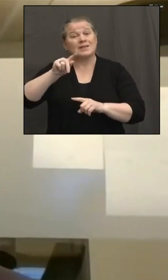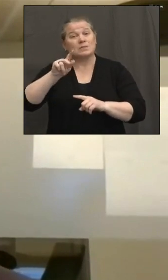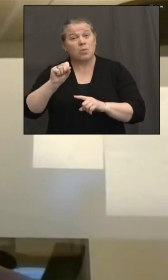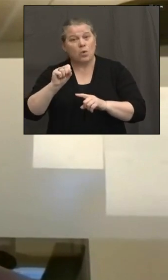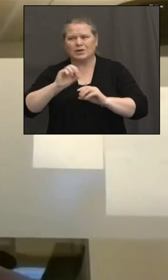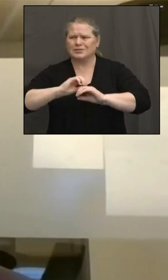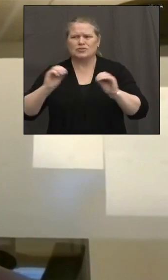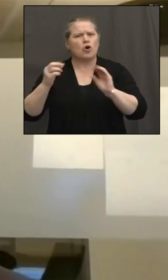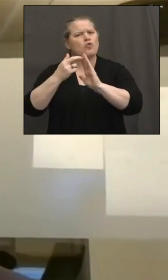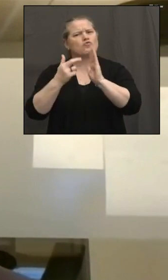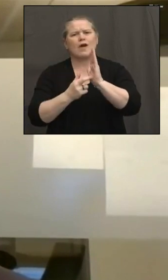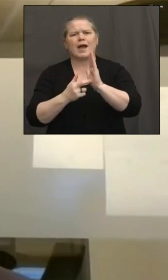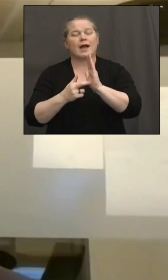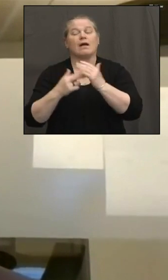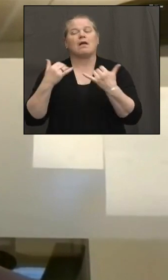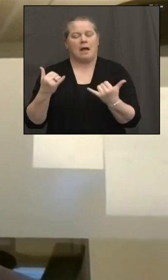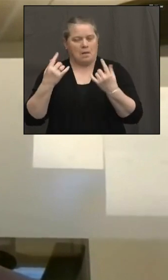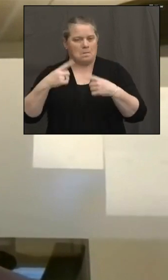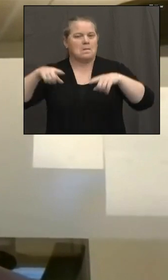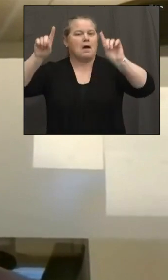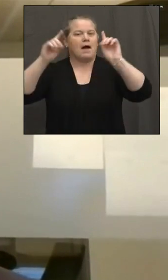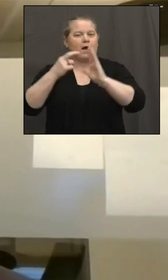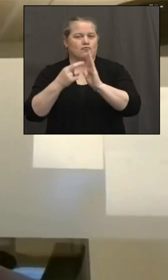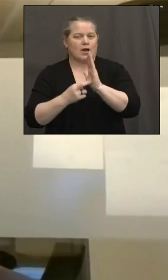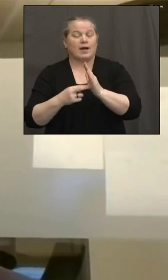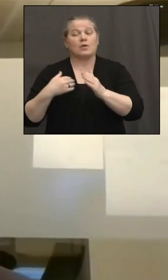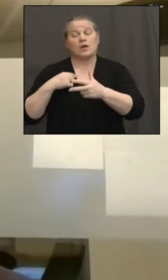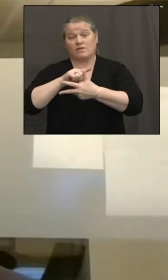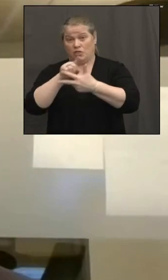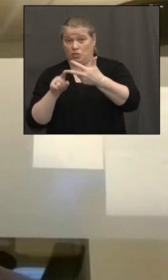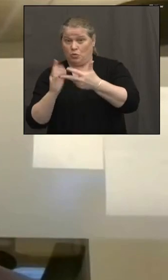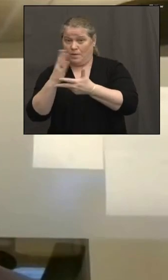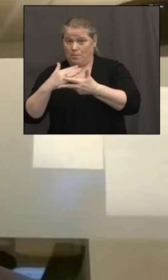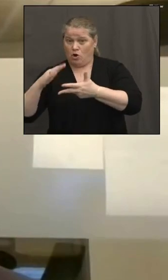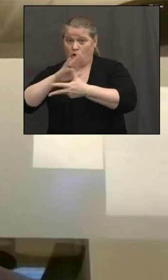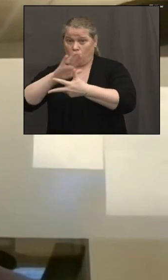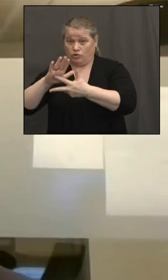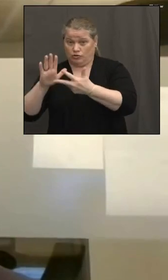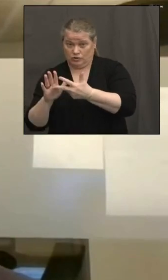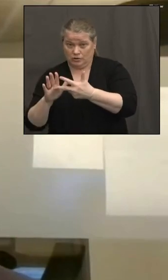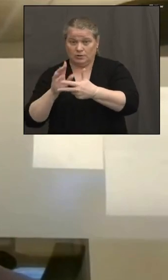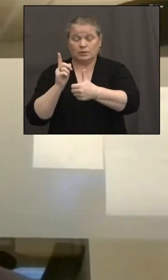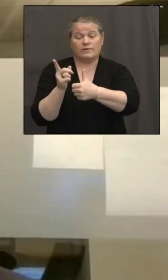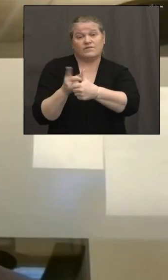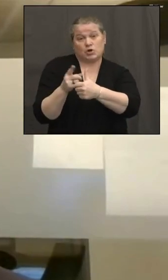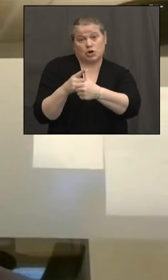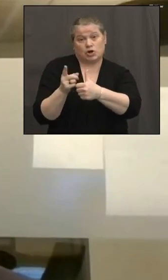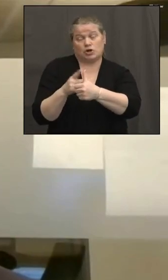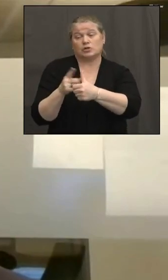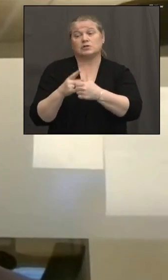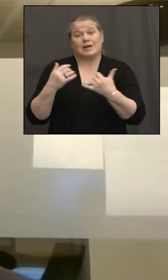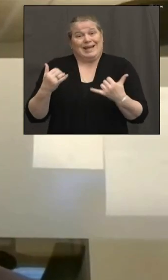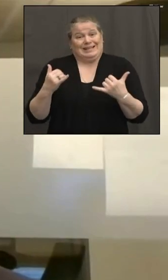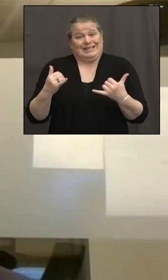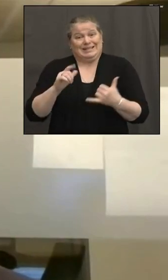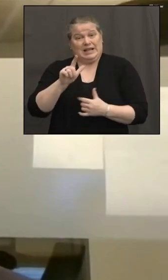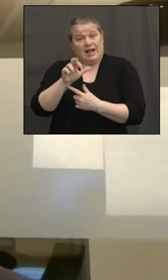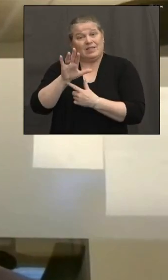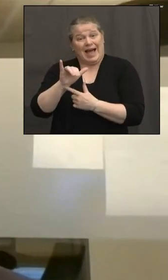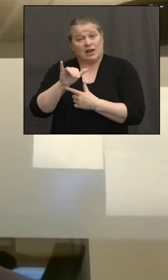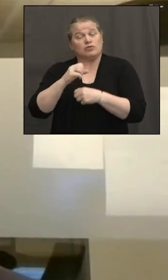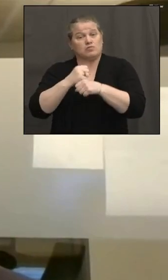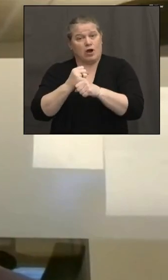piece of the agreement really has three main elements. First is the ability to sell existing lottery products